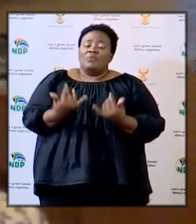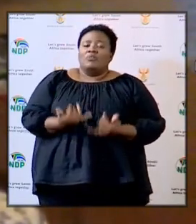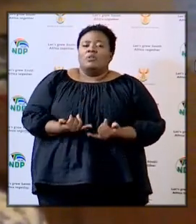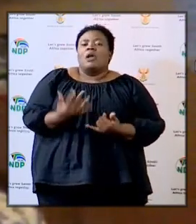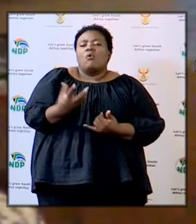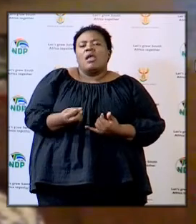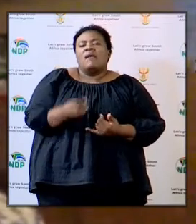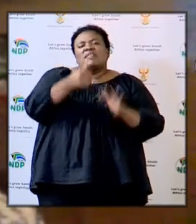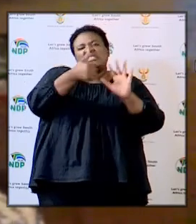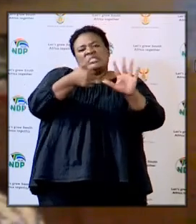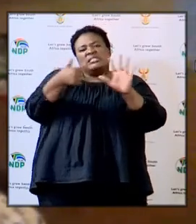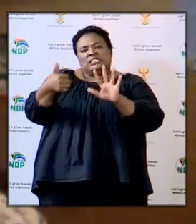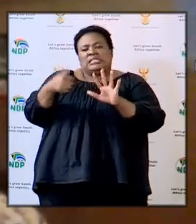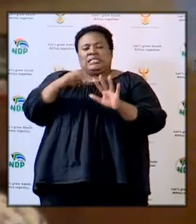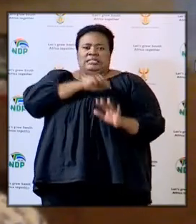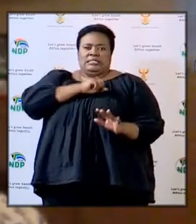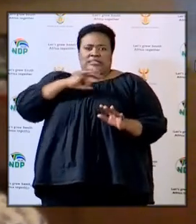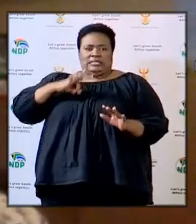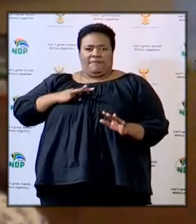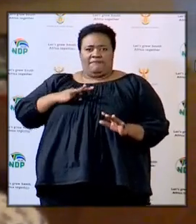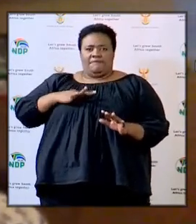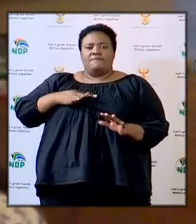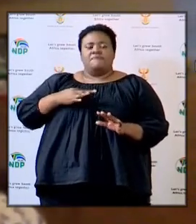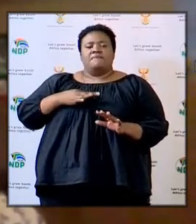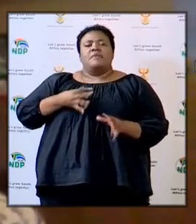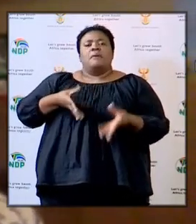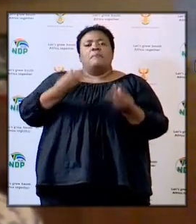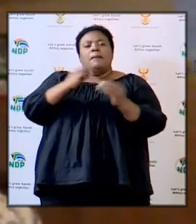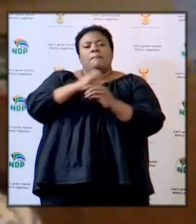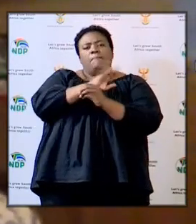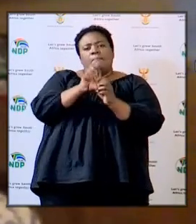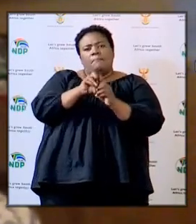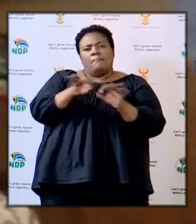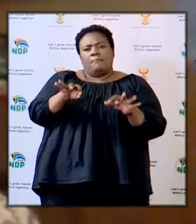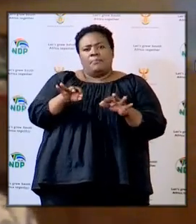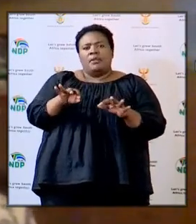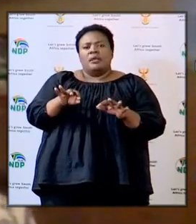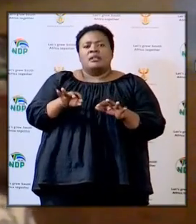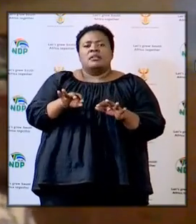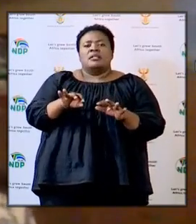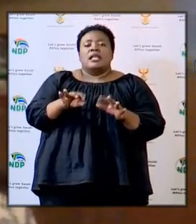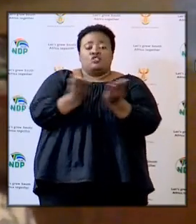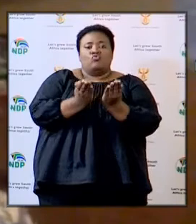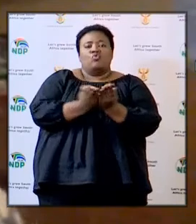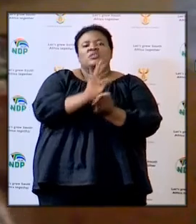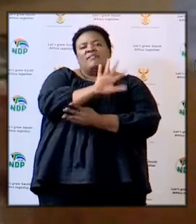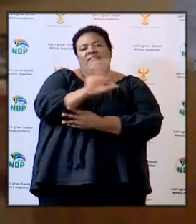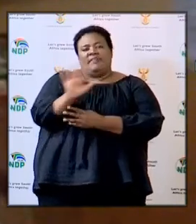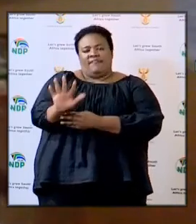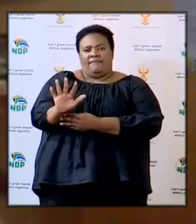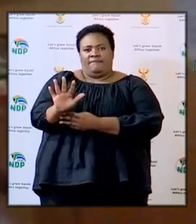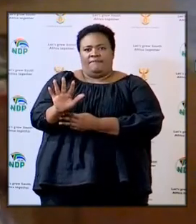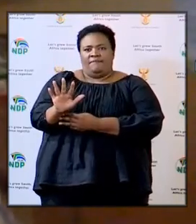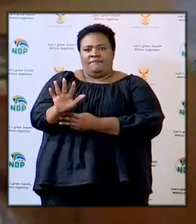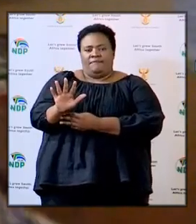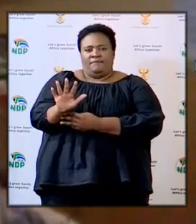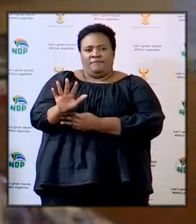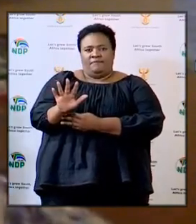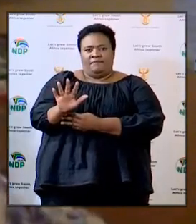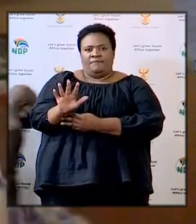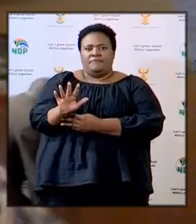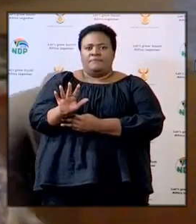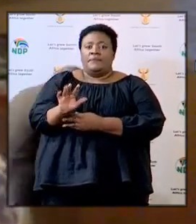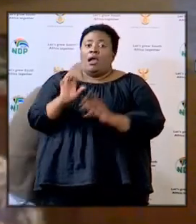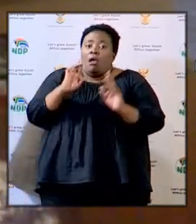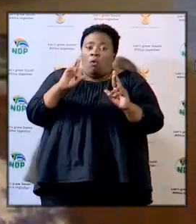currently got 66 staff that are affected from 55 different schools I think that was all I'm sorry the line wasn't